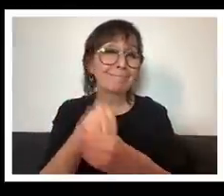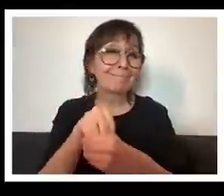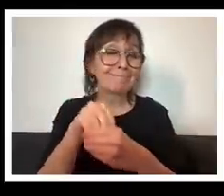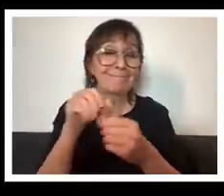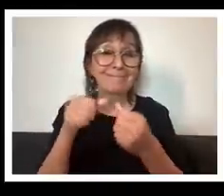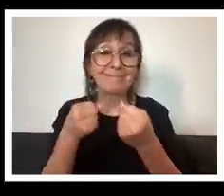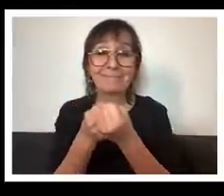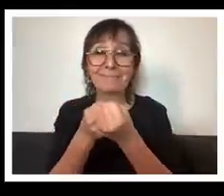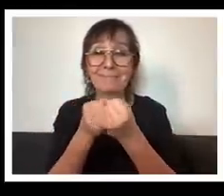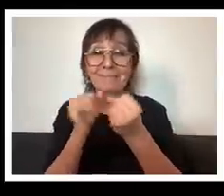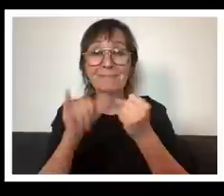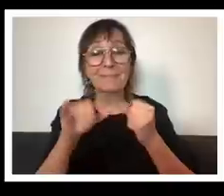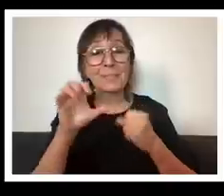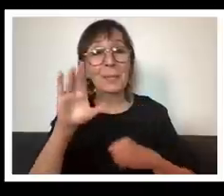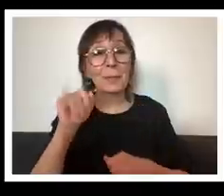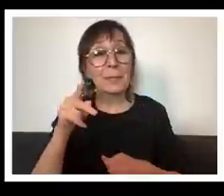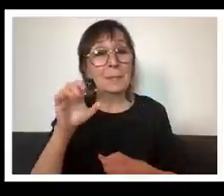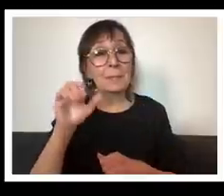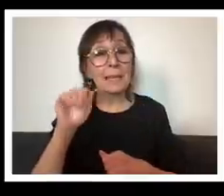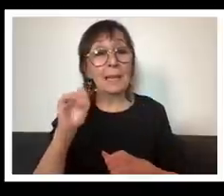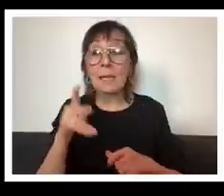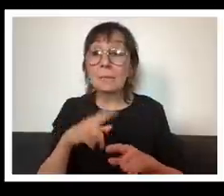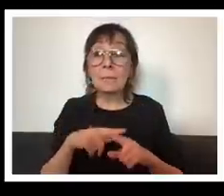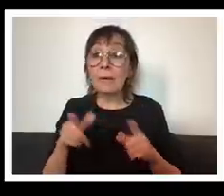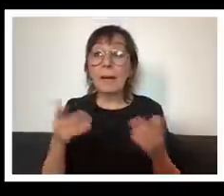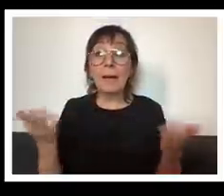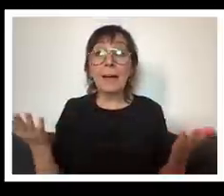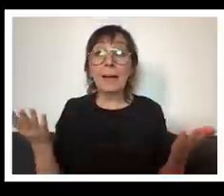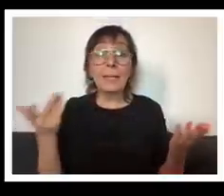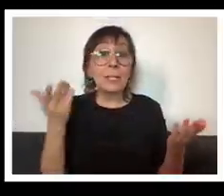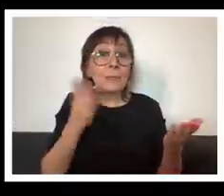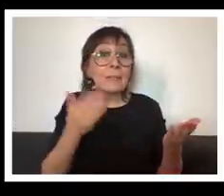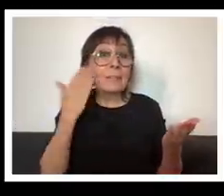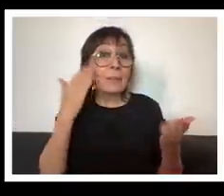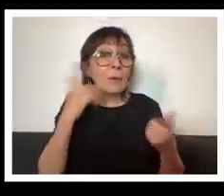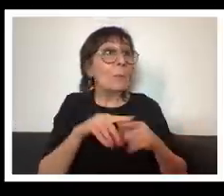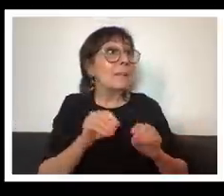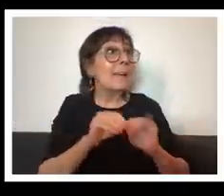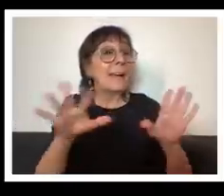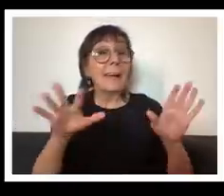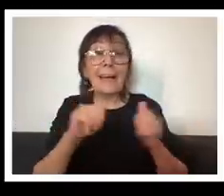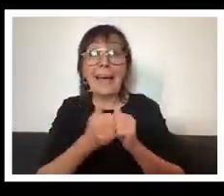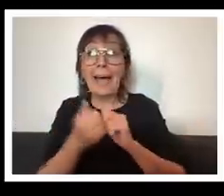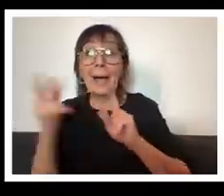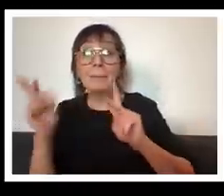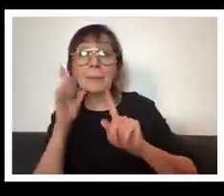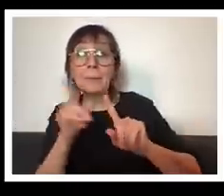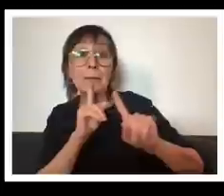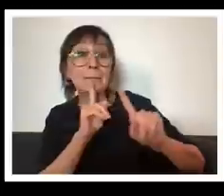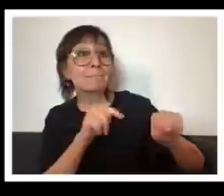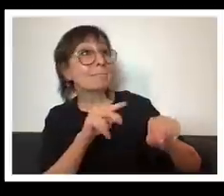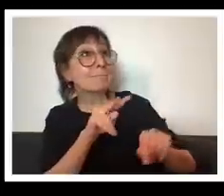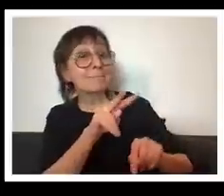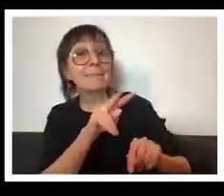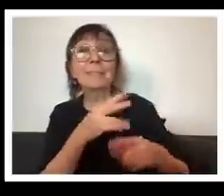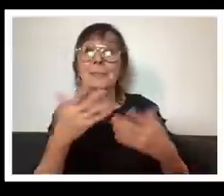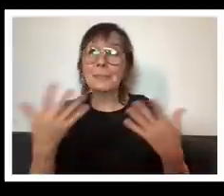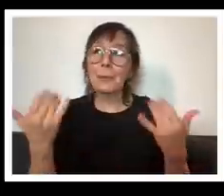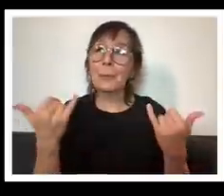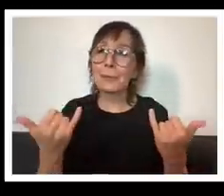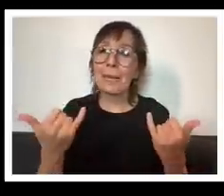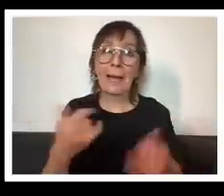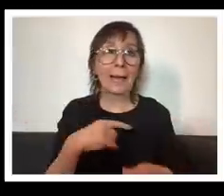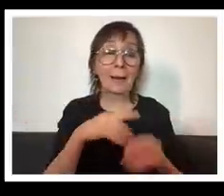but you know you never know how things are going to be received uh and so to see uh